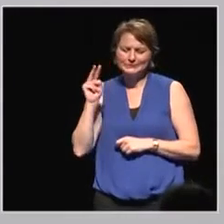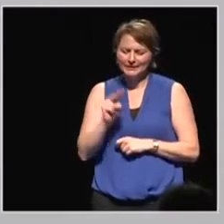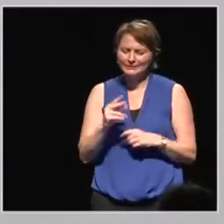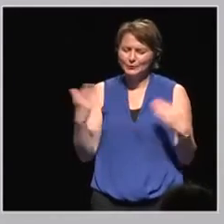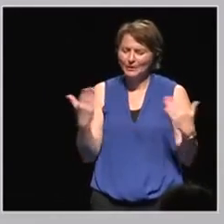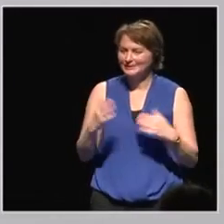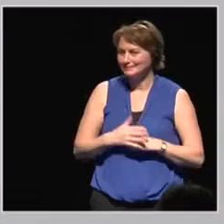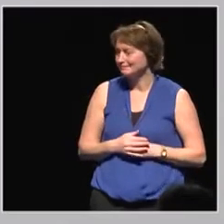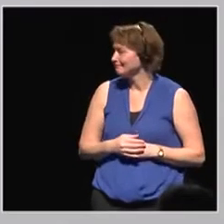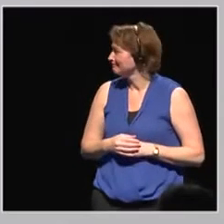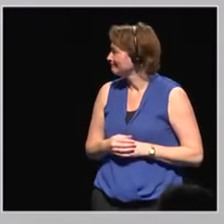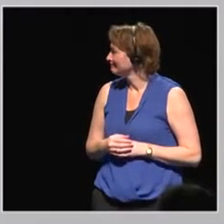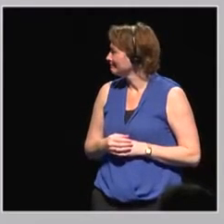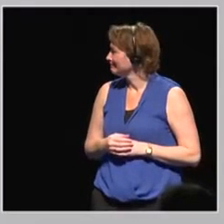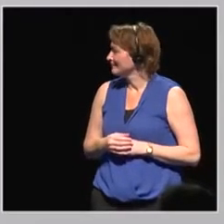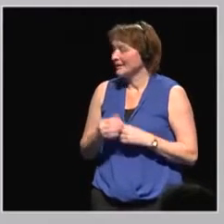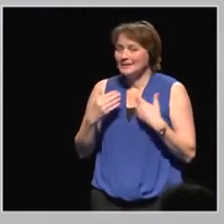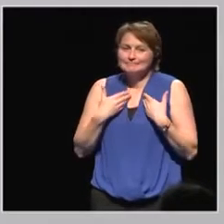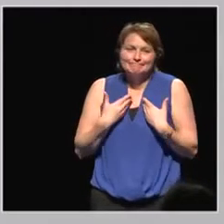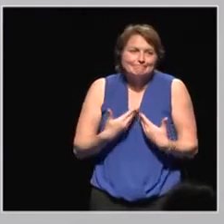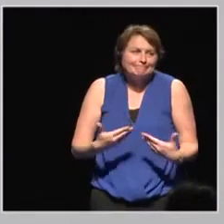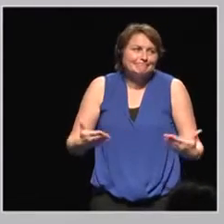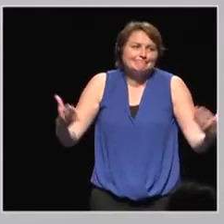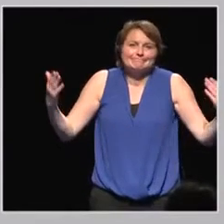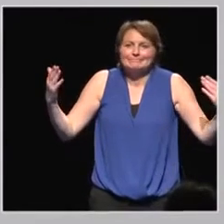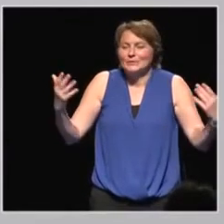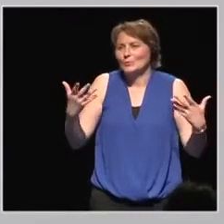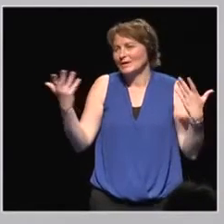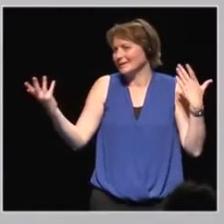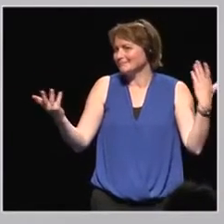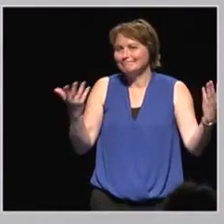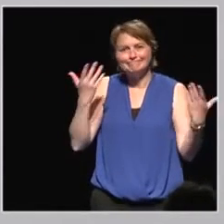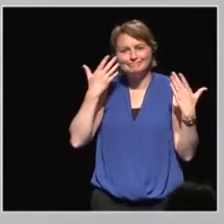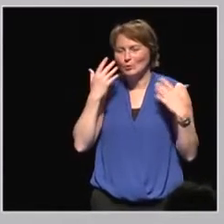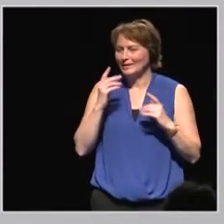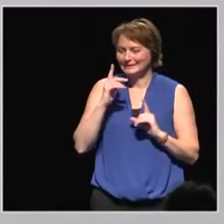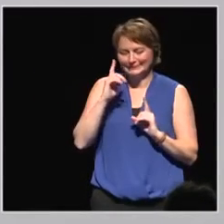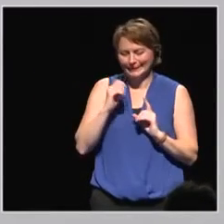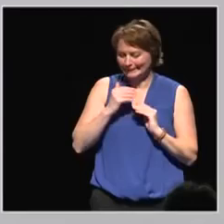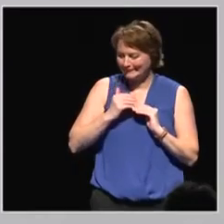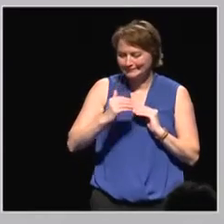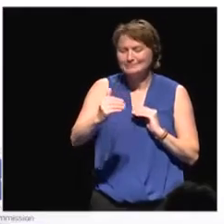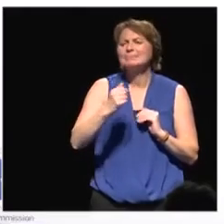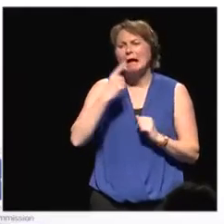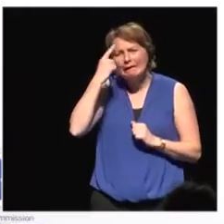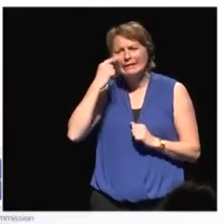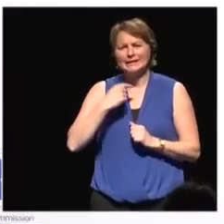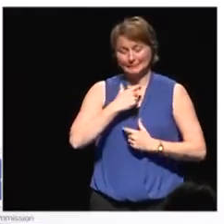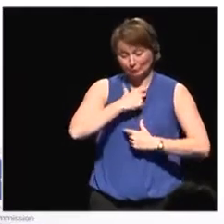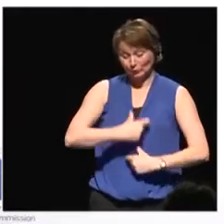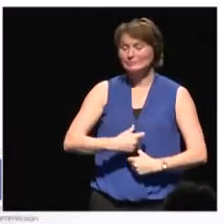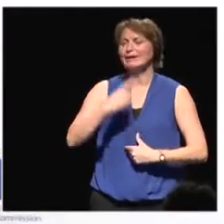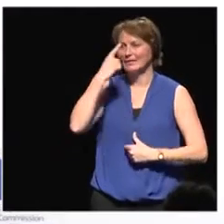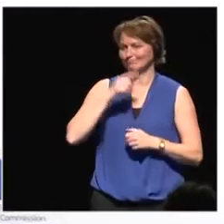Where to start from? Personally, I would suggest to start from local level, from cities